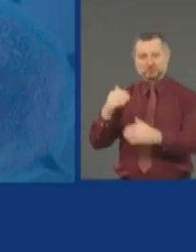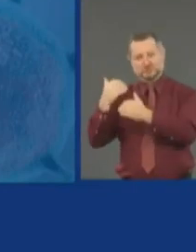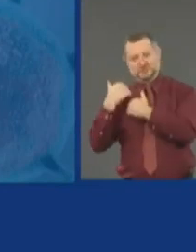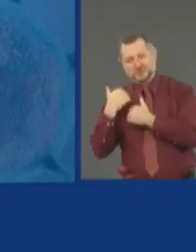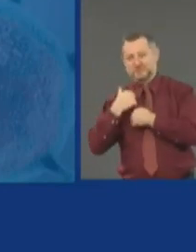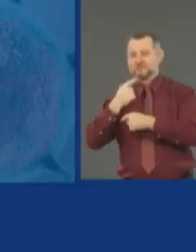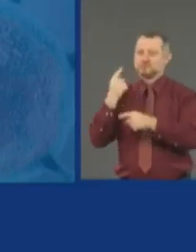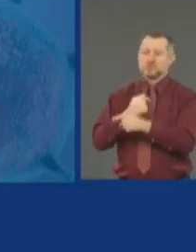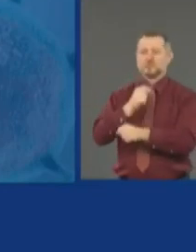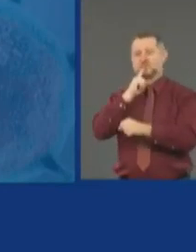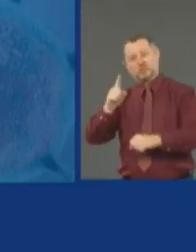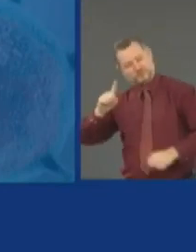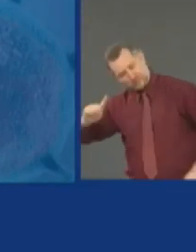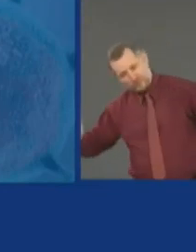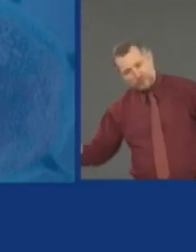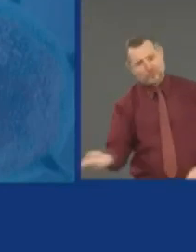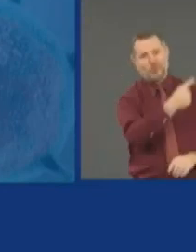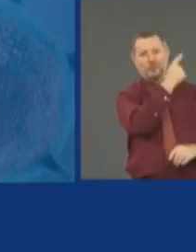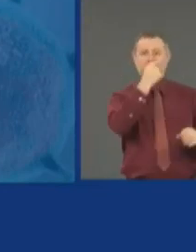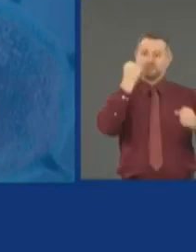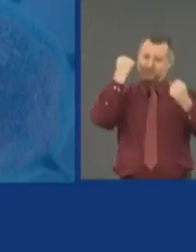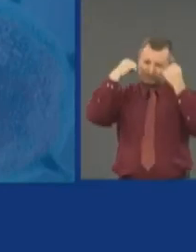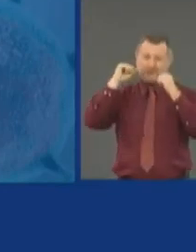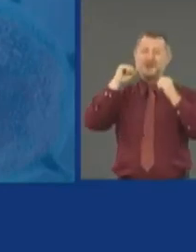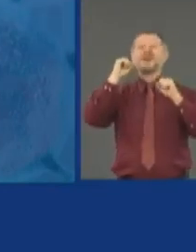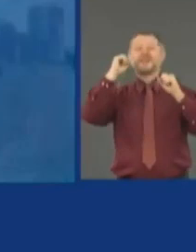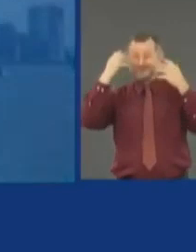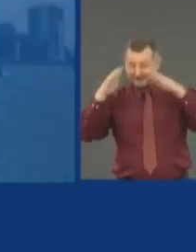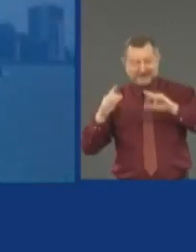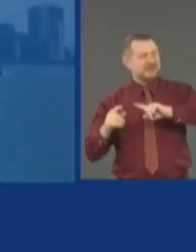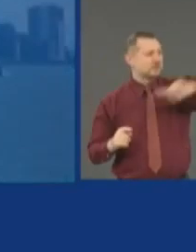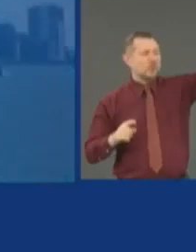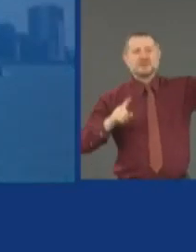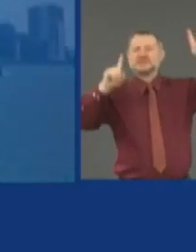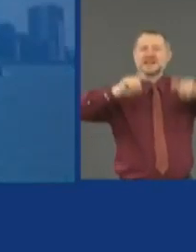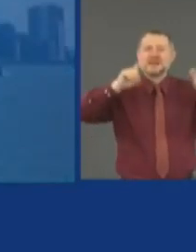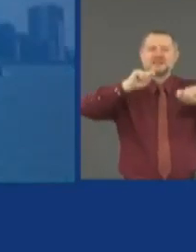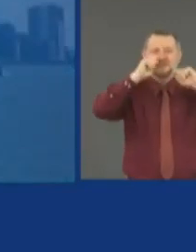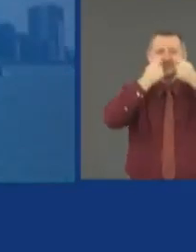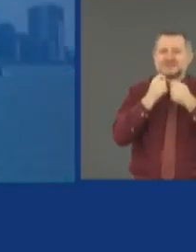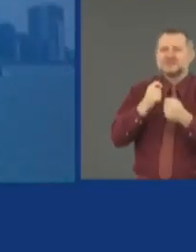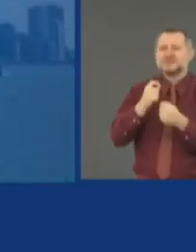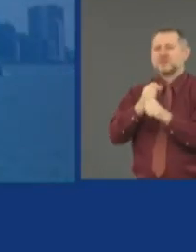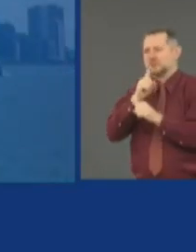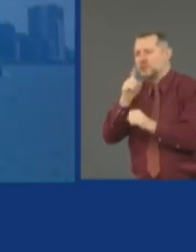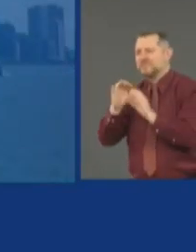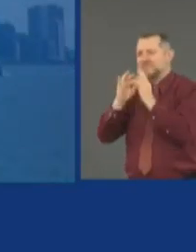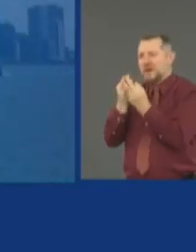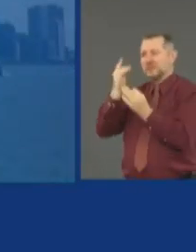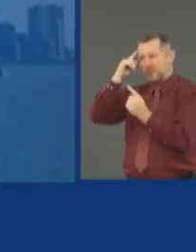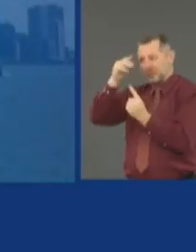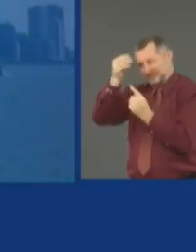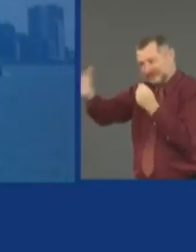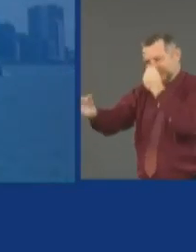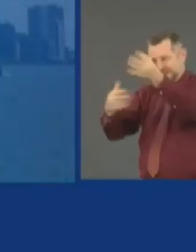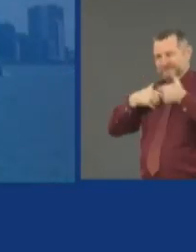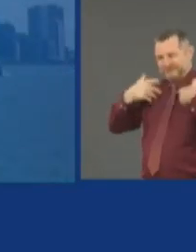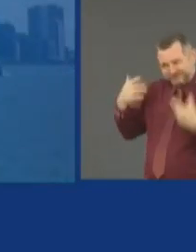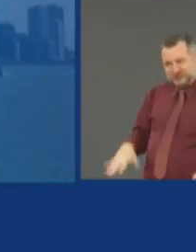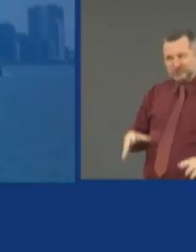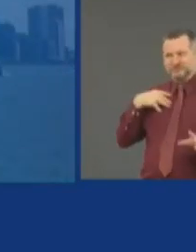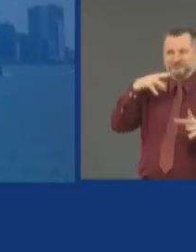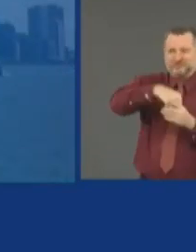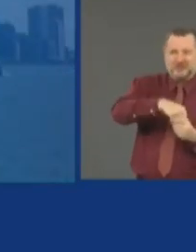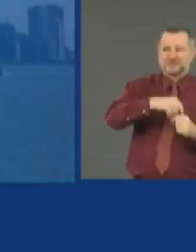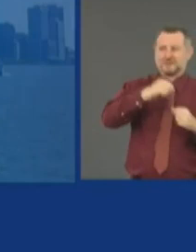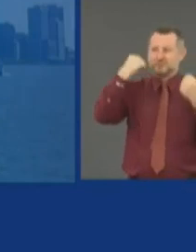You went to a protest, get a test, tell people, act as if you may have been exposed. New York City enters phase